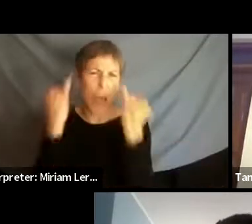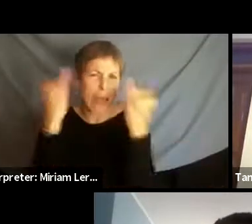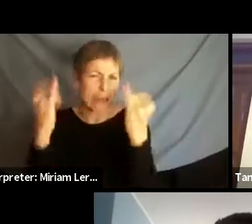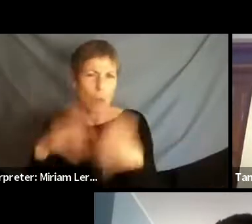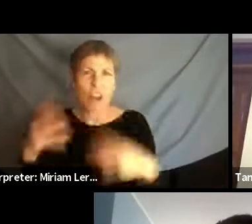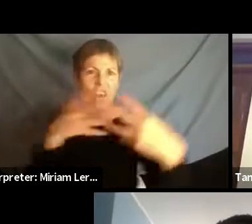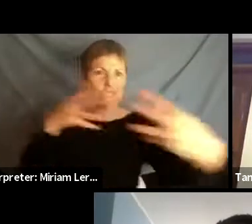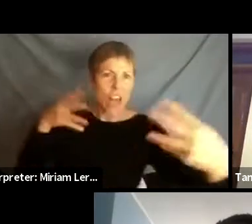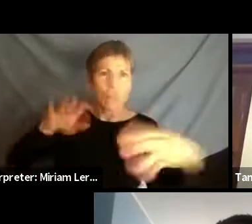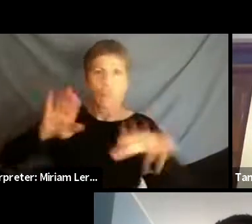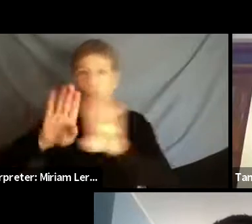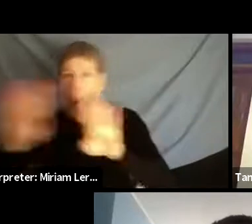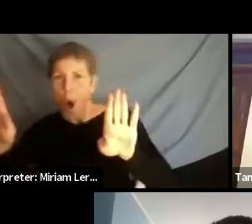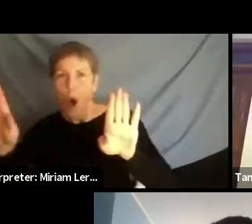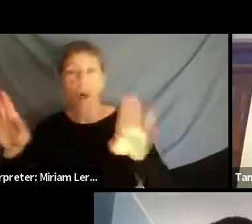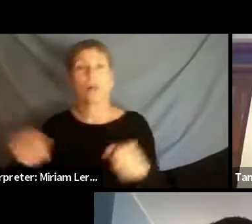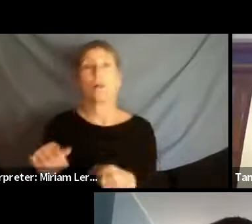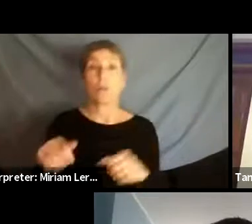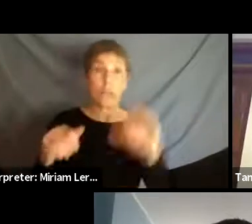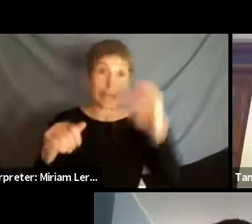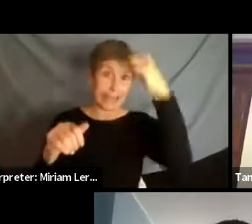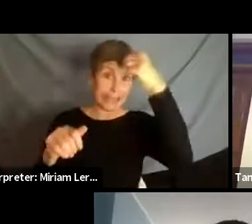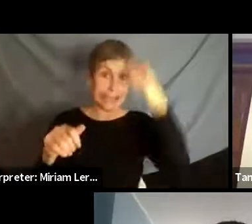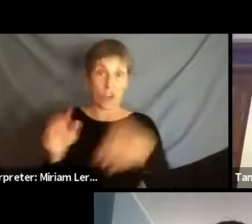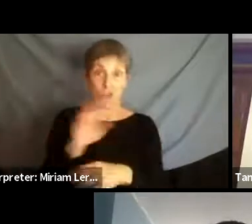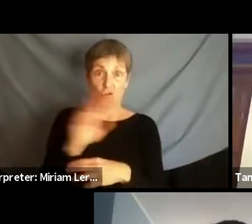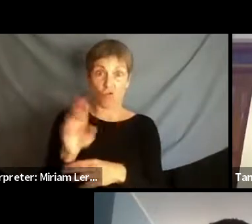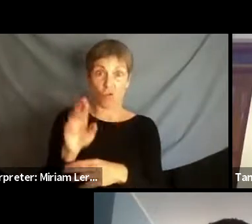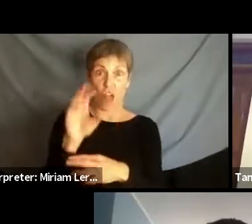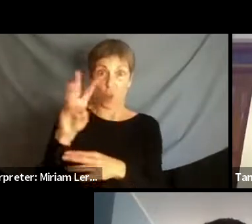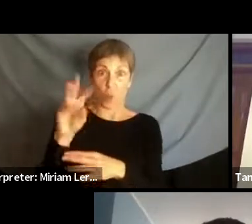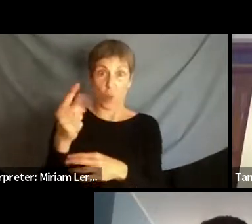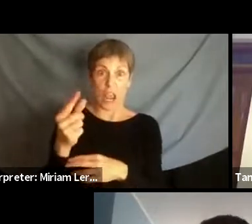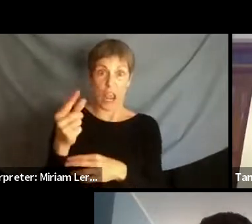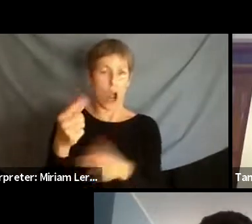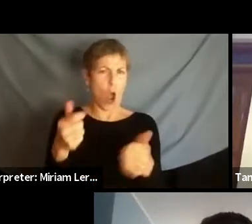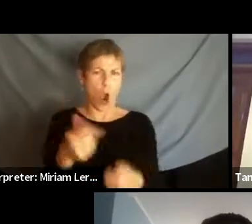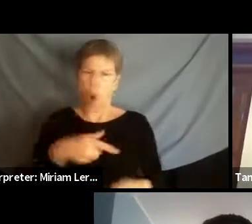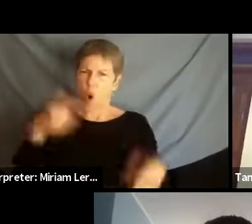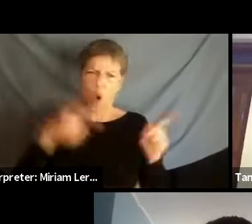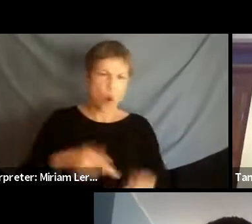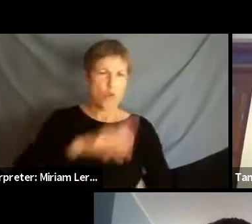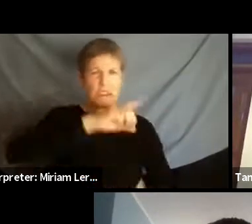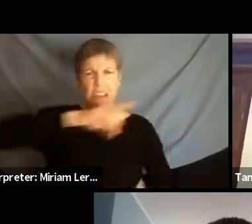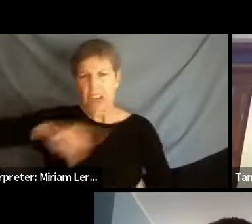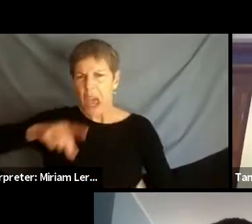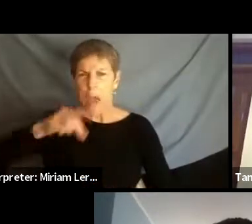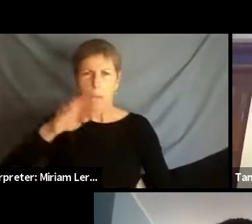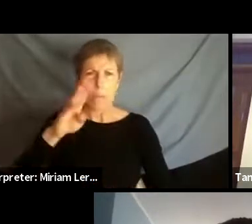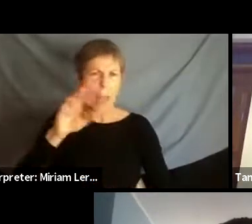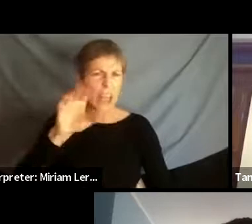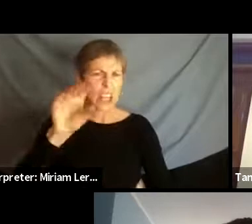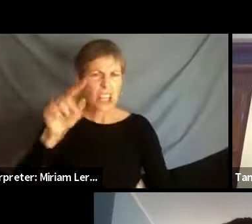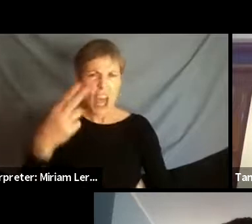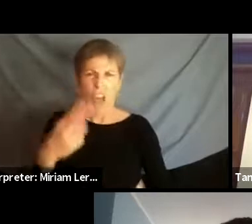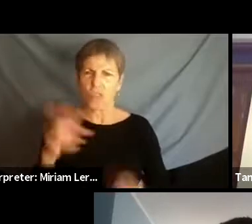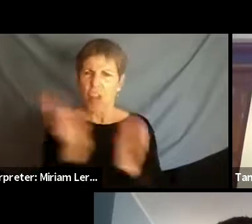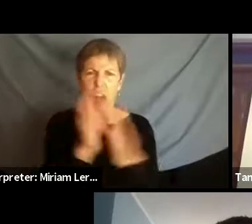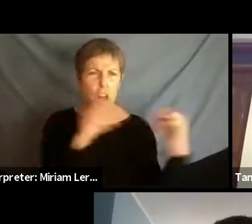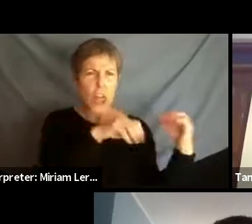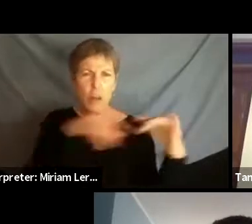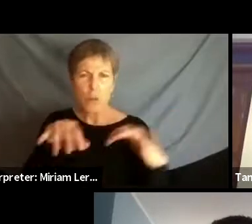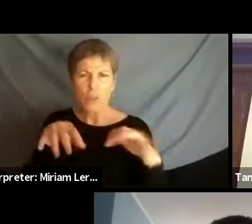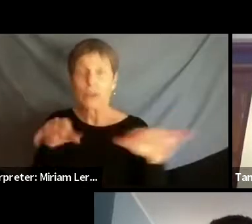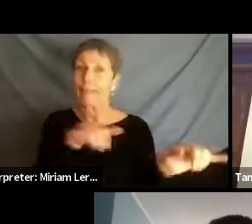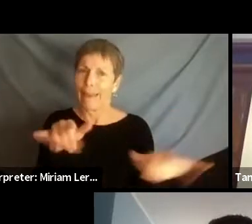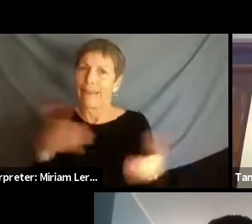India, especially with the right-wing party in power, it's always, you know, those damn Bangladeshis are coming, those damn illegal immigrants or whatever. So yeah, Nicole, go ahead